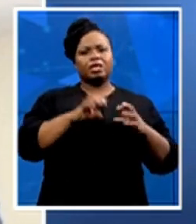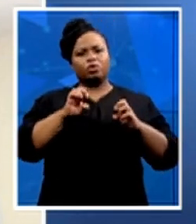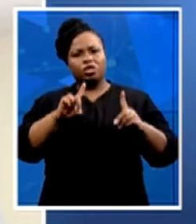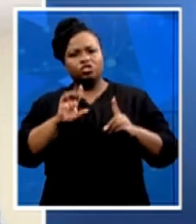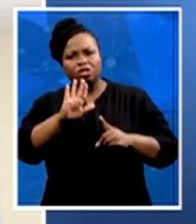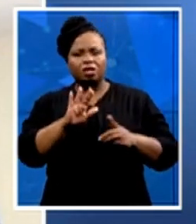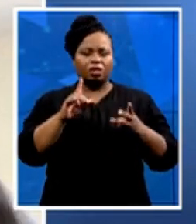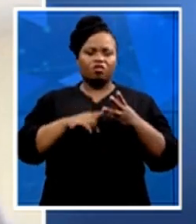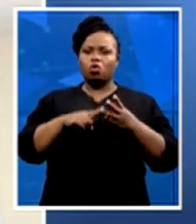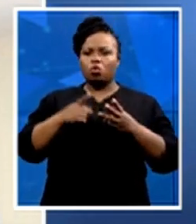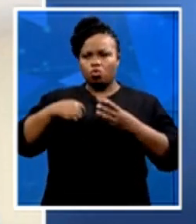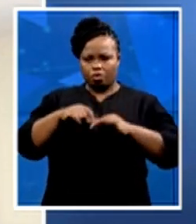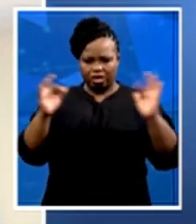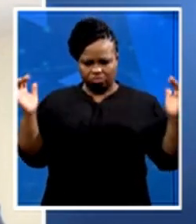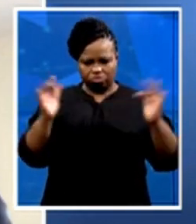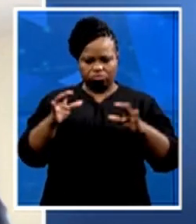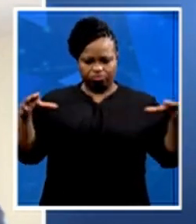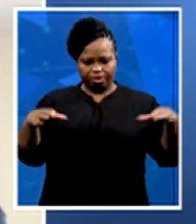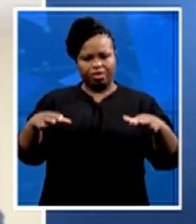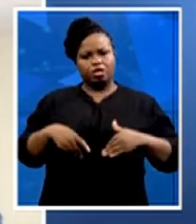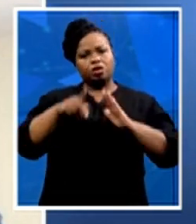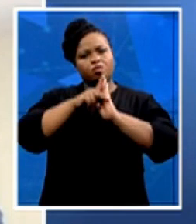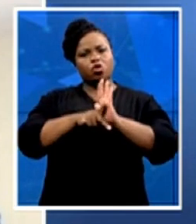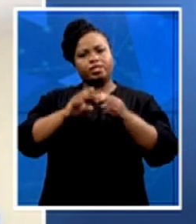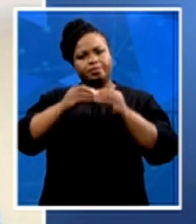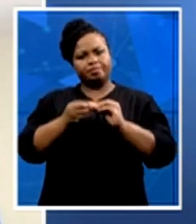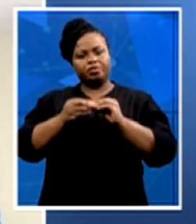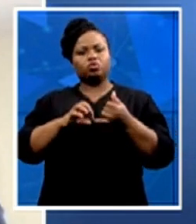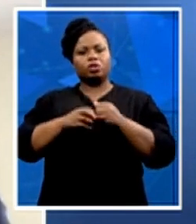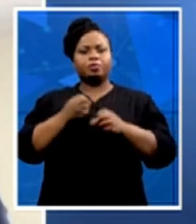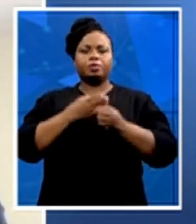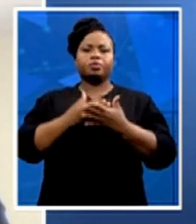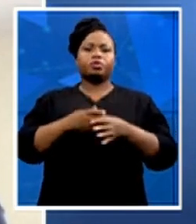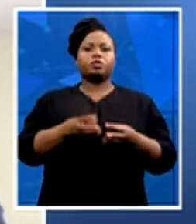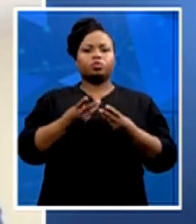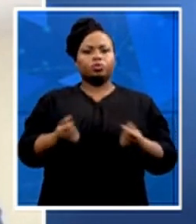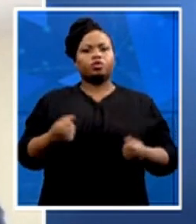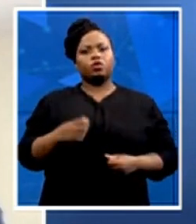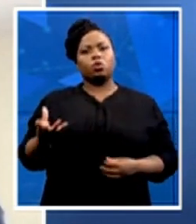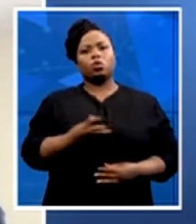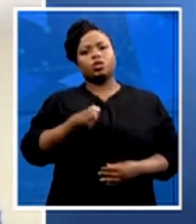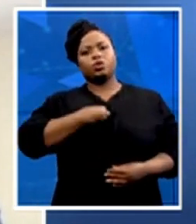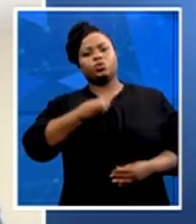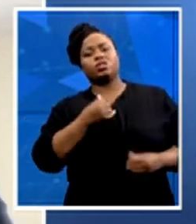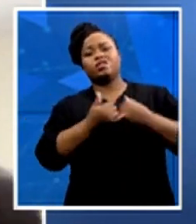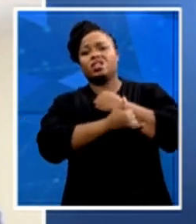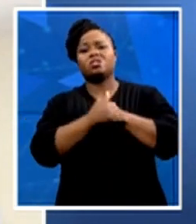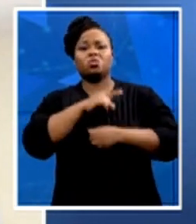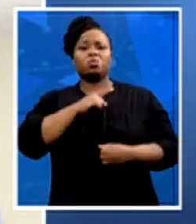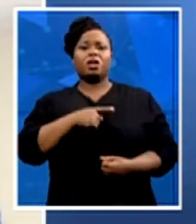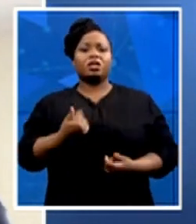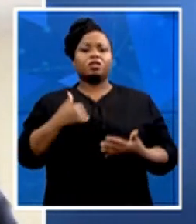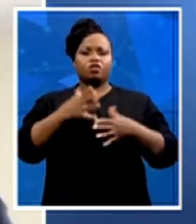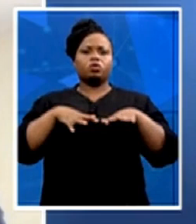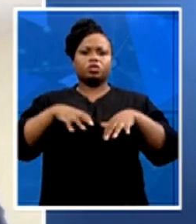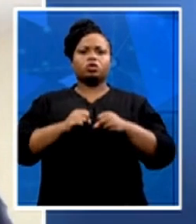would actually respond to the need of young people across the country. Because if we just take the responsibility to politicians and not play an